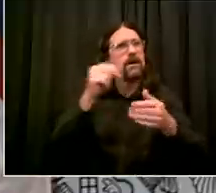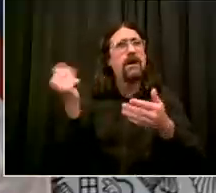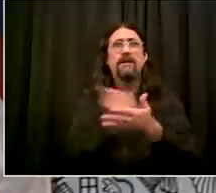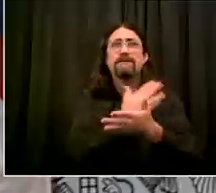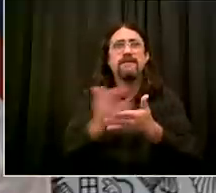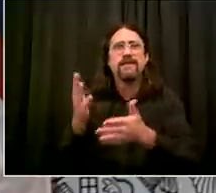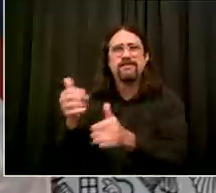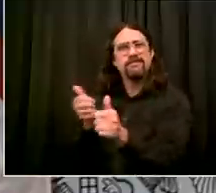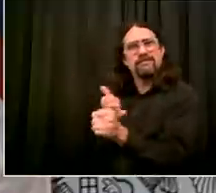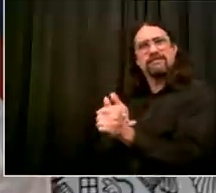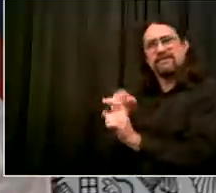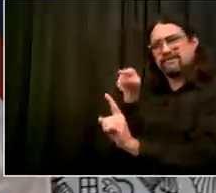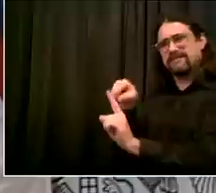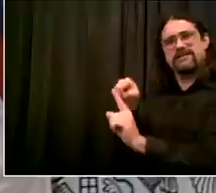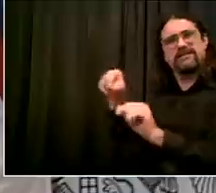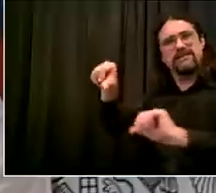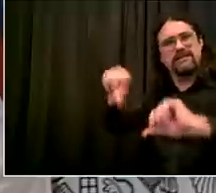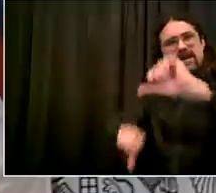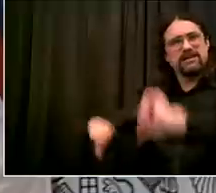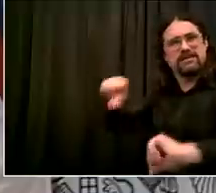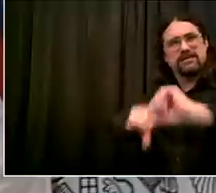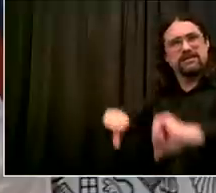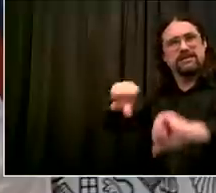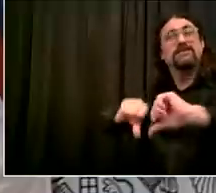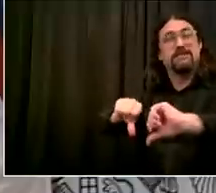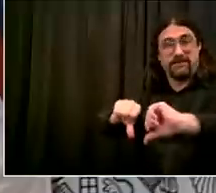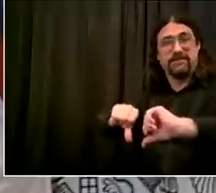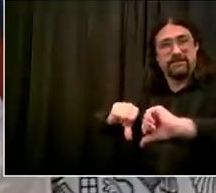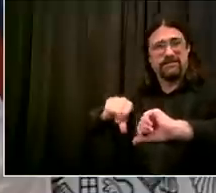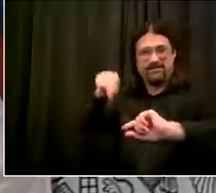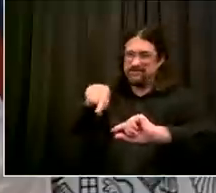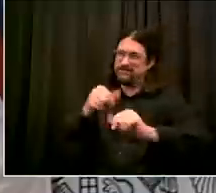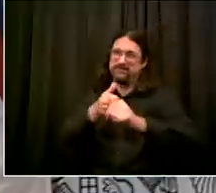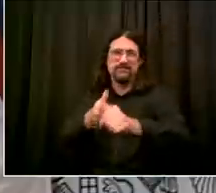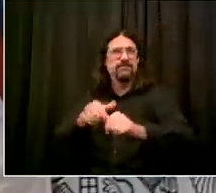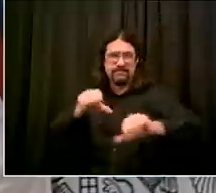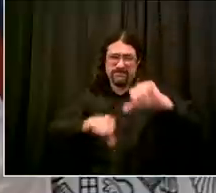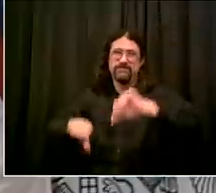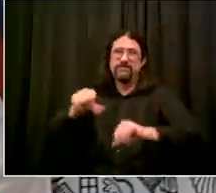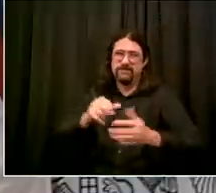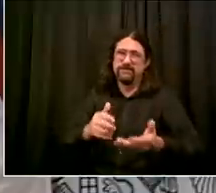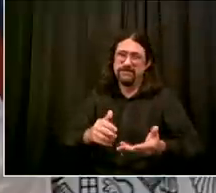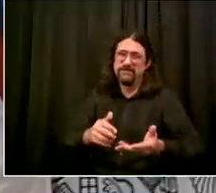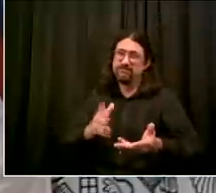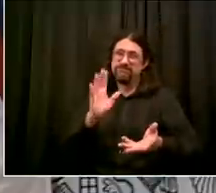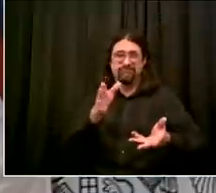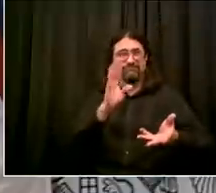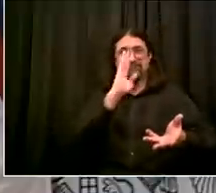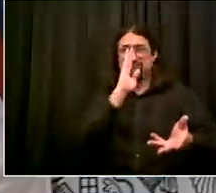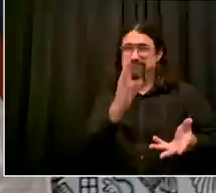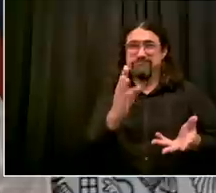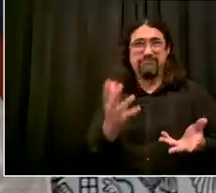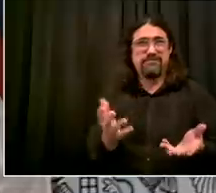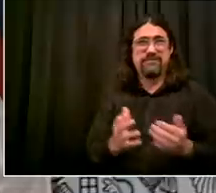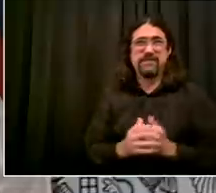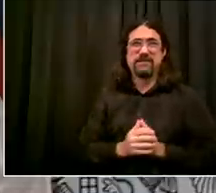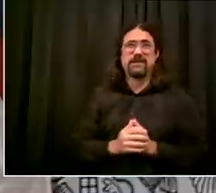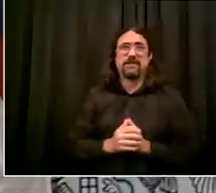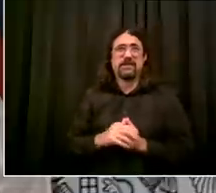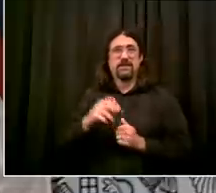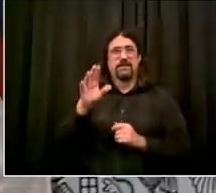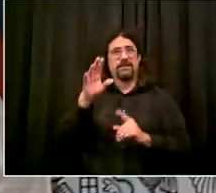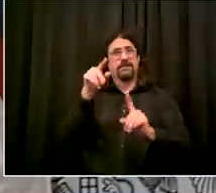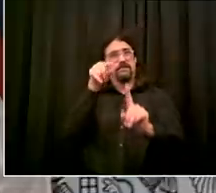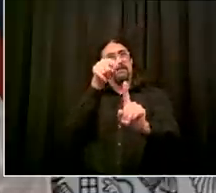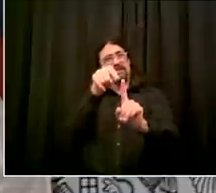on a lot but it's an important part of life in the city it's something we're proud of uh outdoors it works so long as it's the right